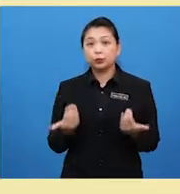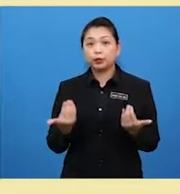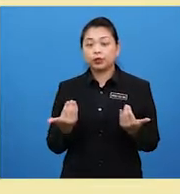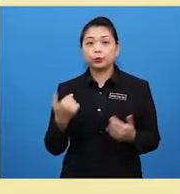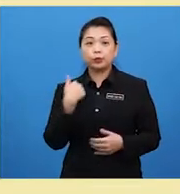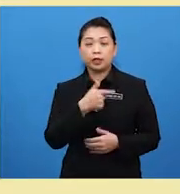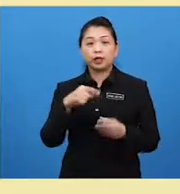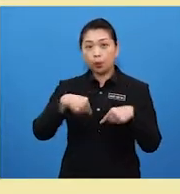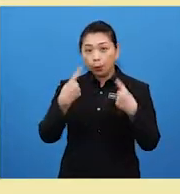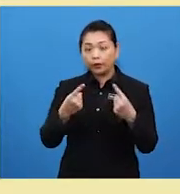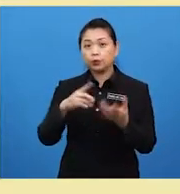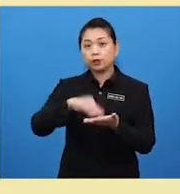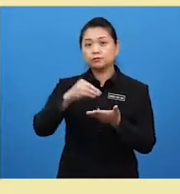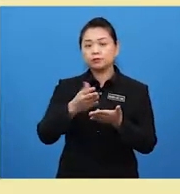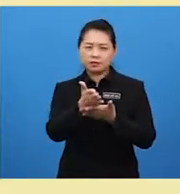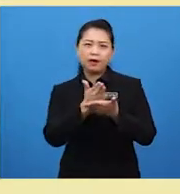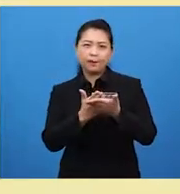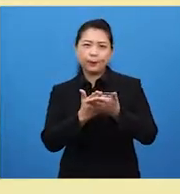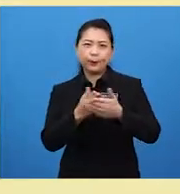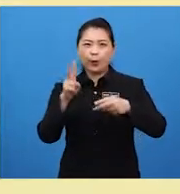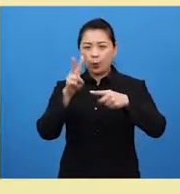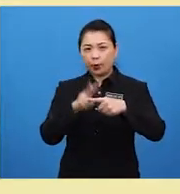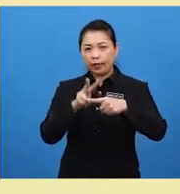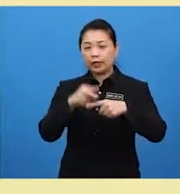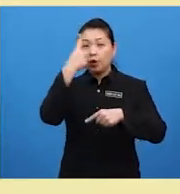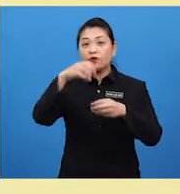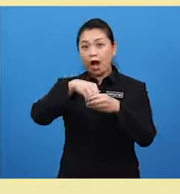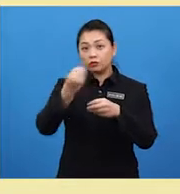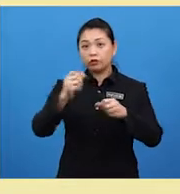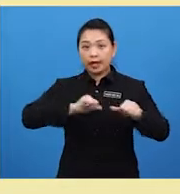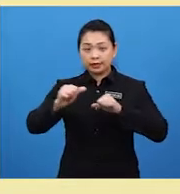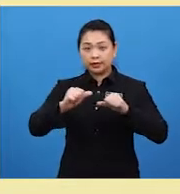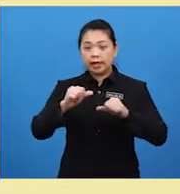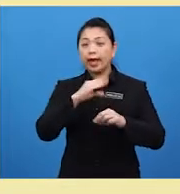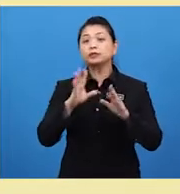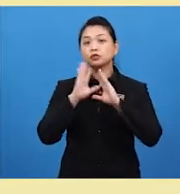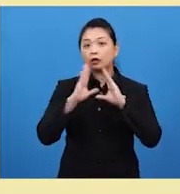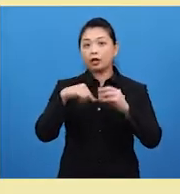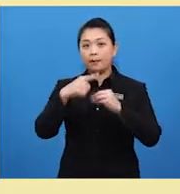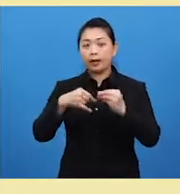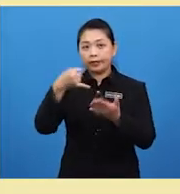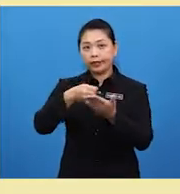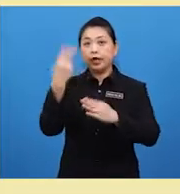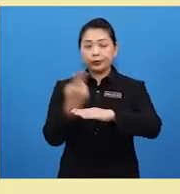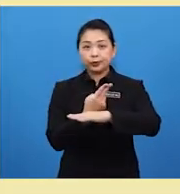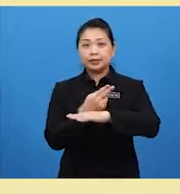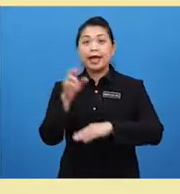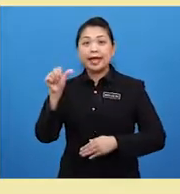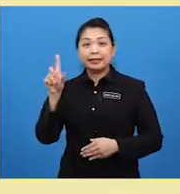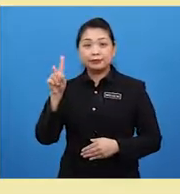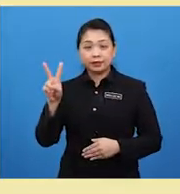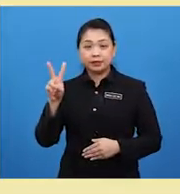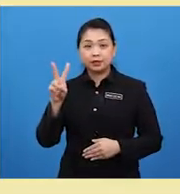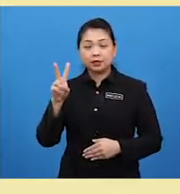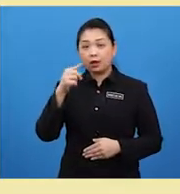some vocabulary for outdoor activities and talk about it using adverbs of frequency.